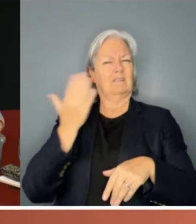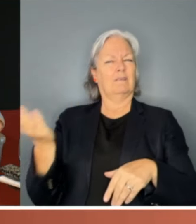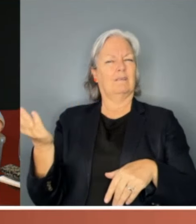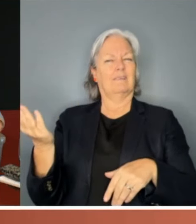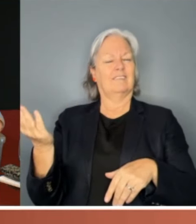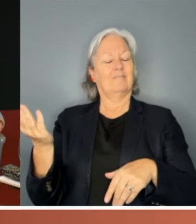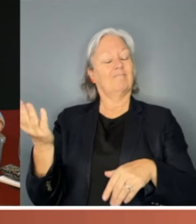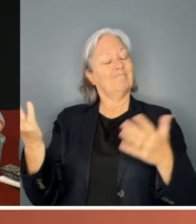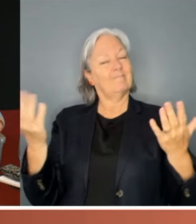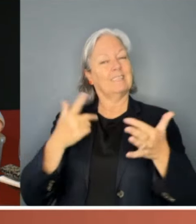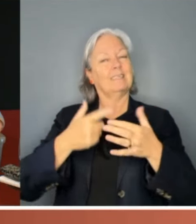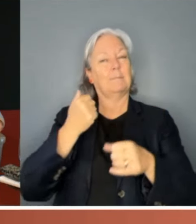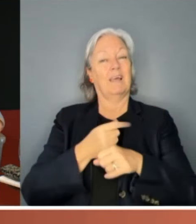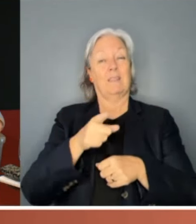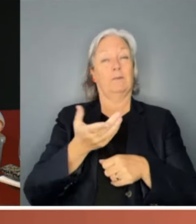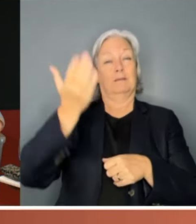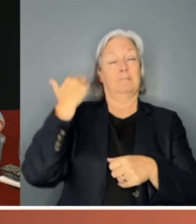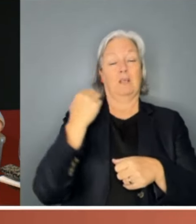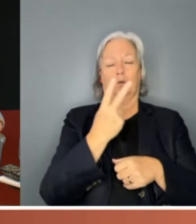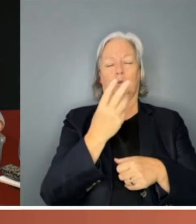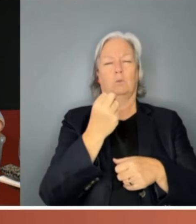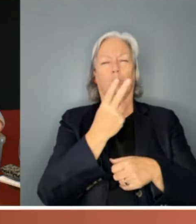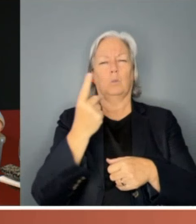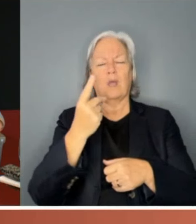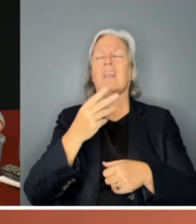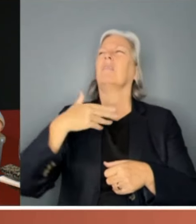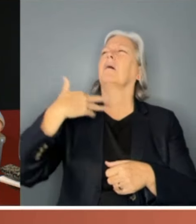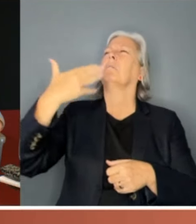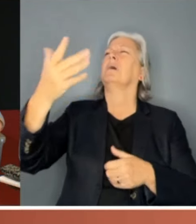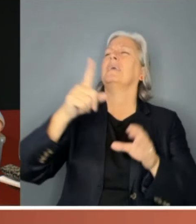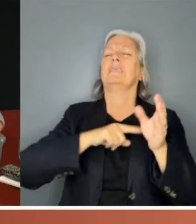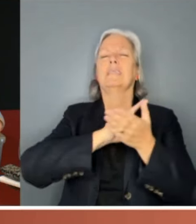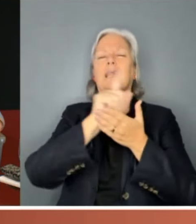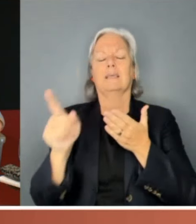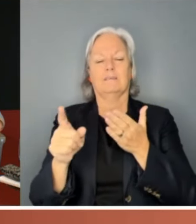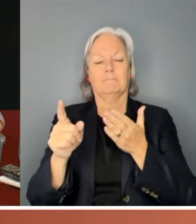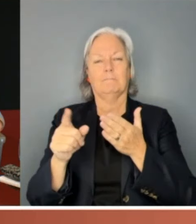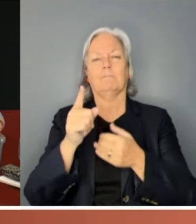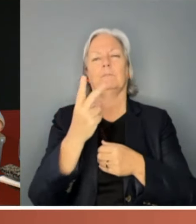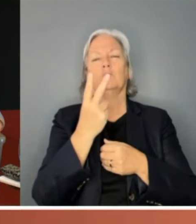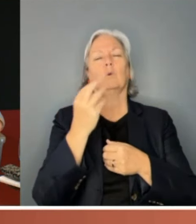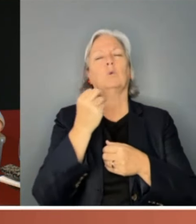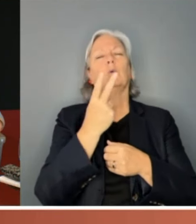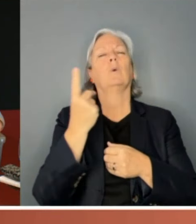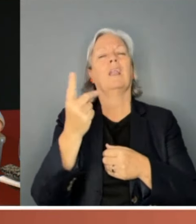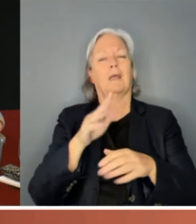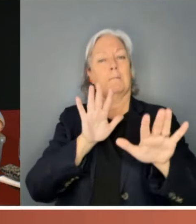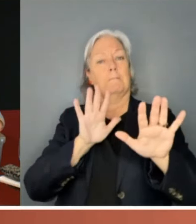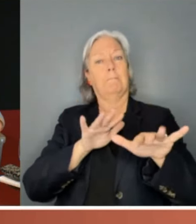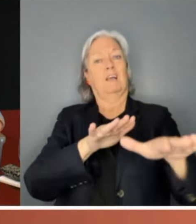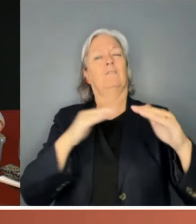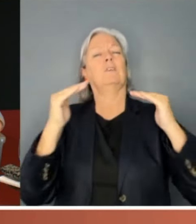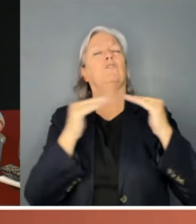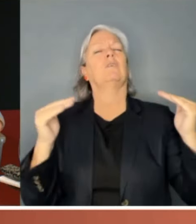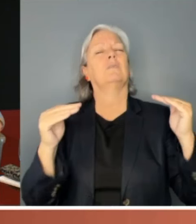that was 2021. I jumped forward. For me, the 2021 March for Justice, which, of course,